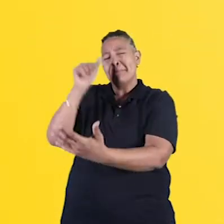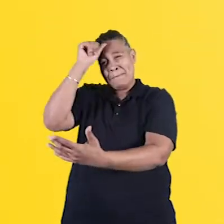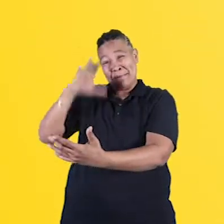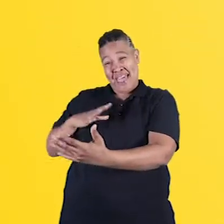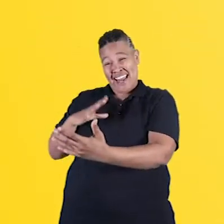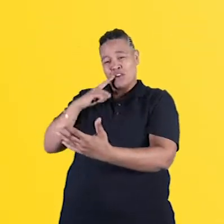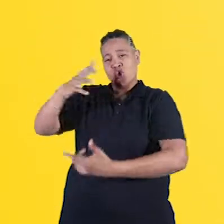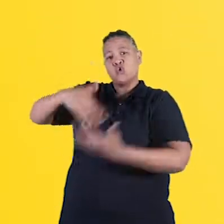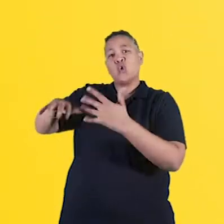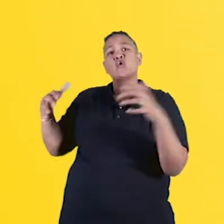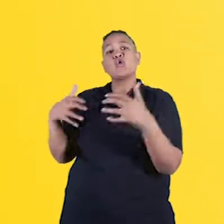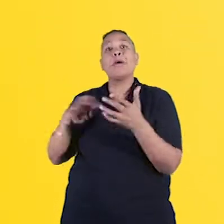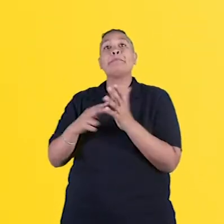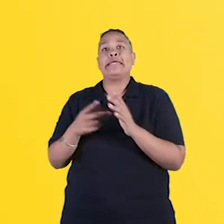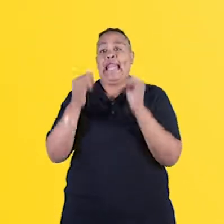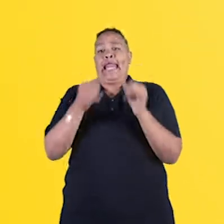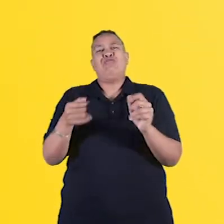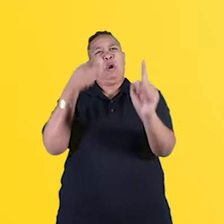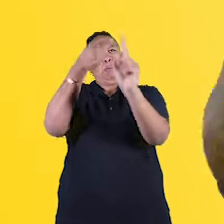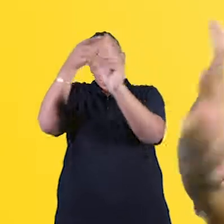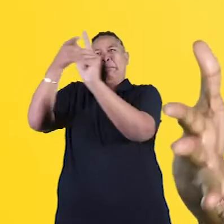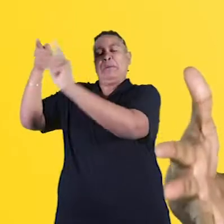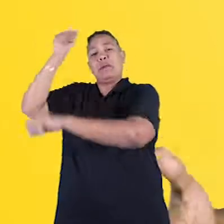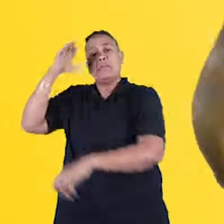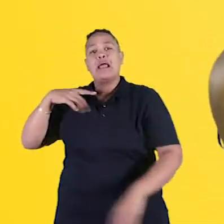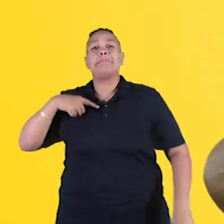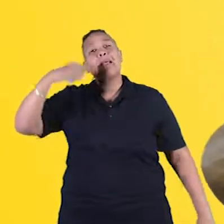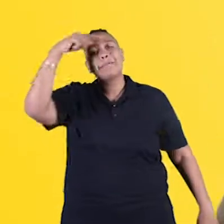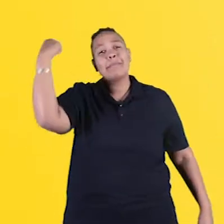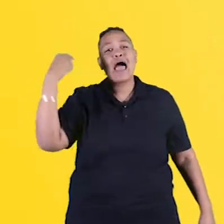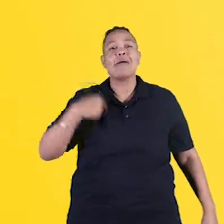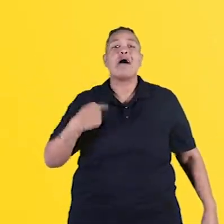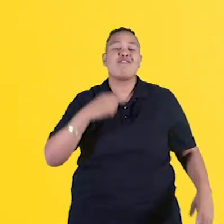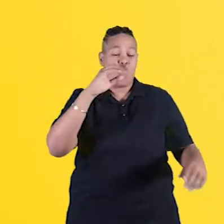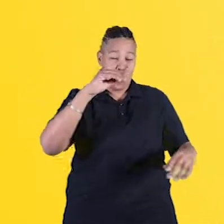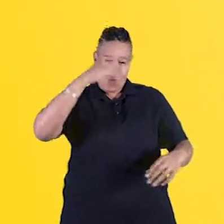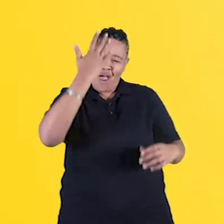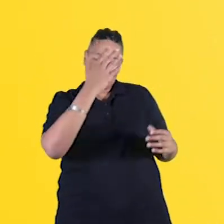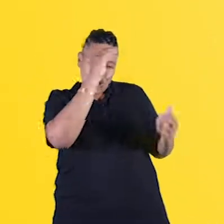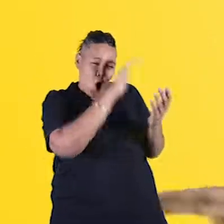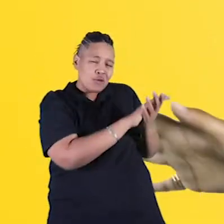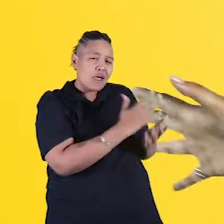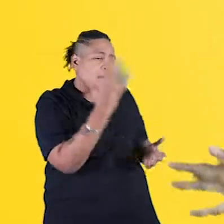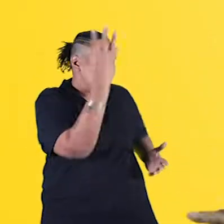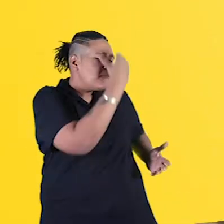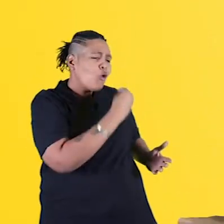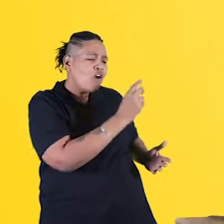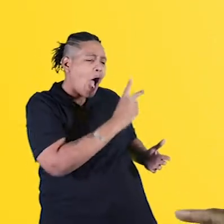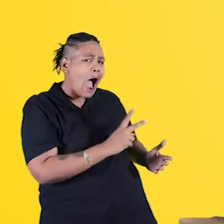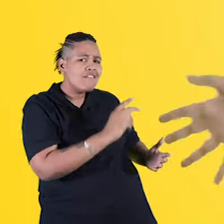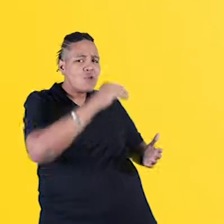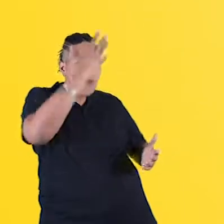as a social group which is different from attacking individual men. So look on it that way. Me black. Look who they have a white partner and some beautiful